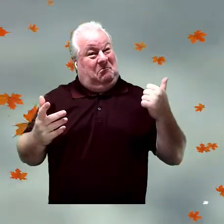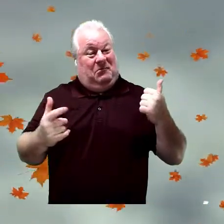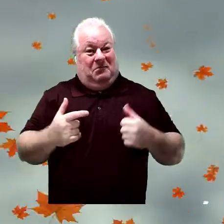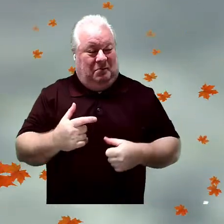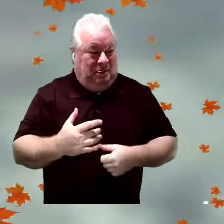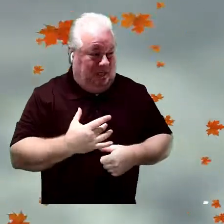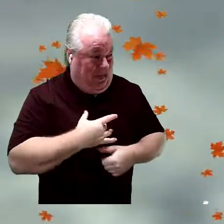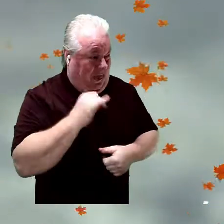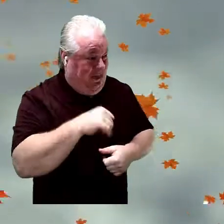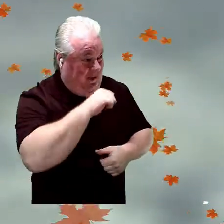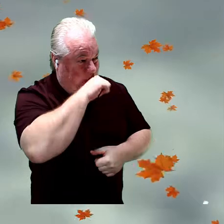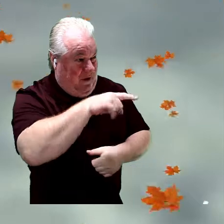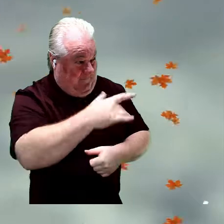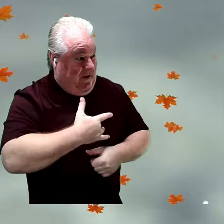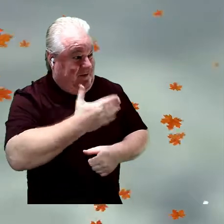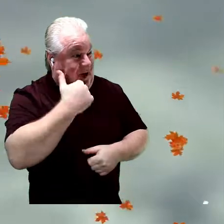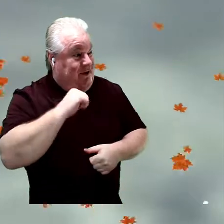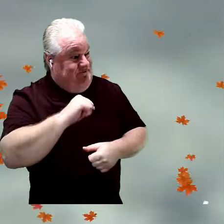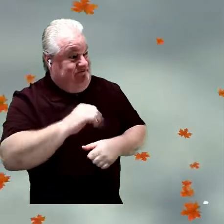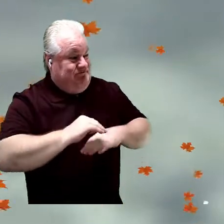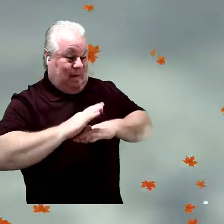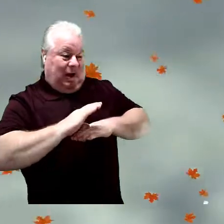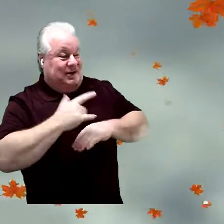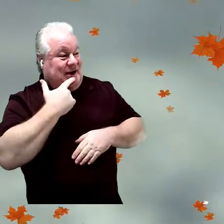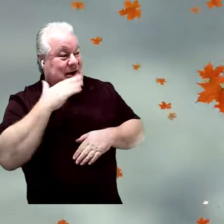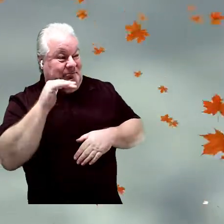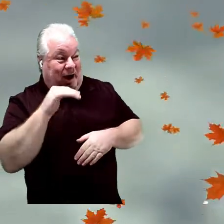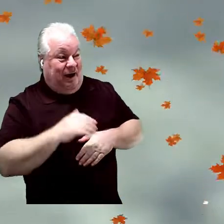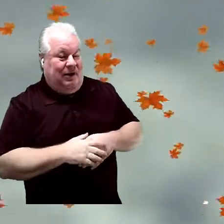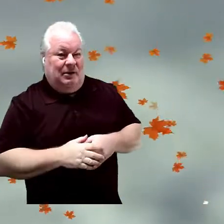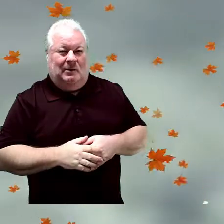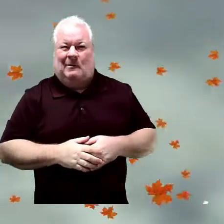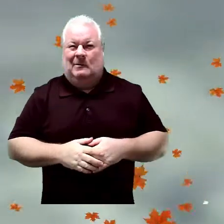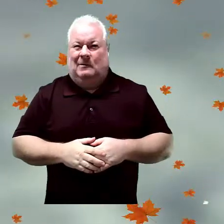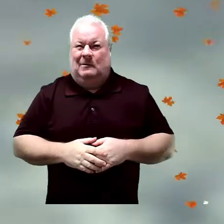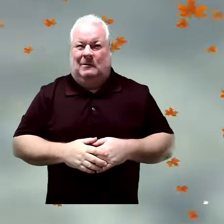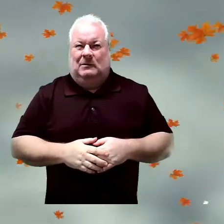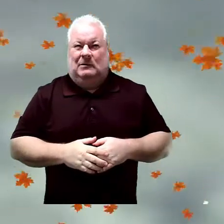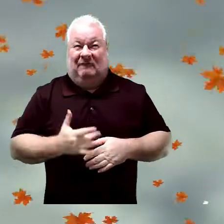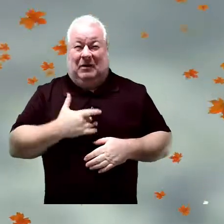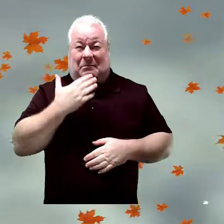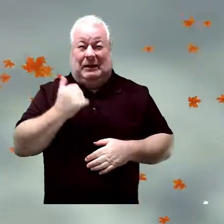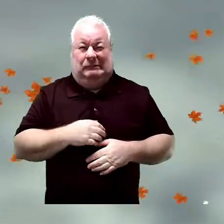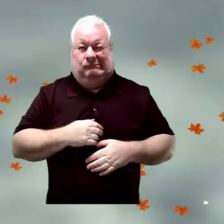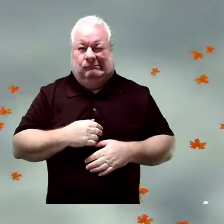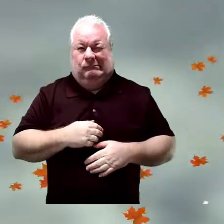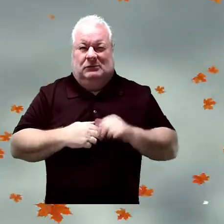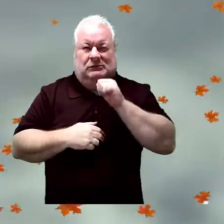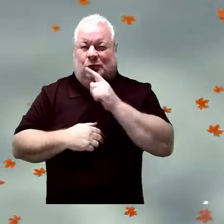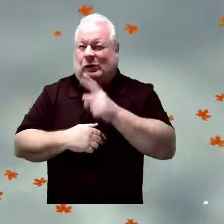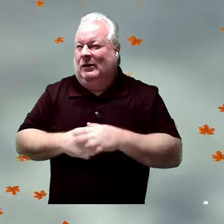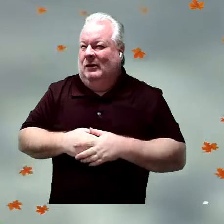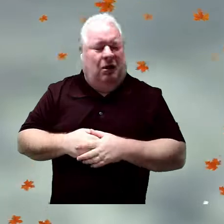Well, I like that. Yeah. Does that make you feel better about saying goodbye? Not really. Oh. Well,